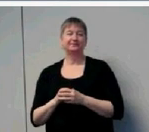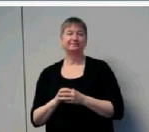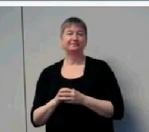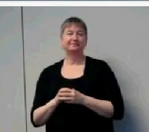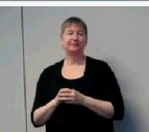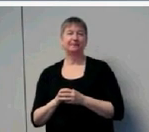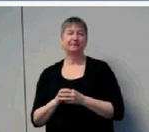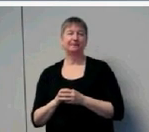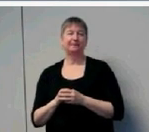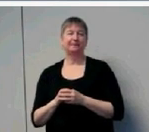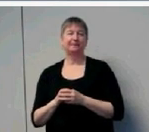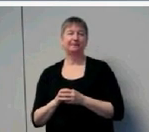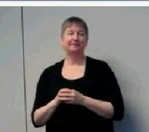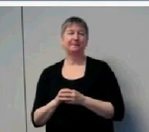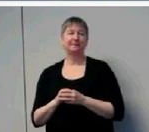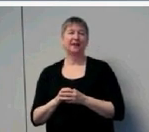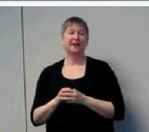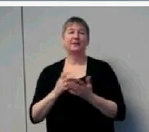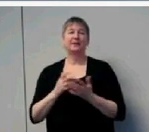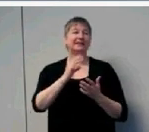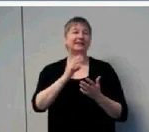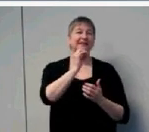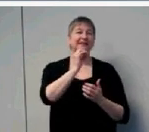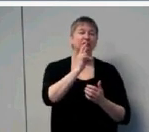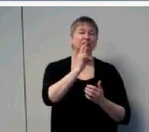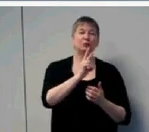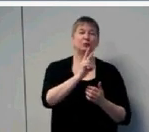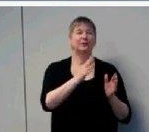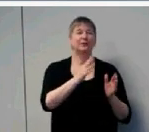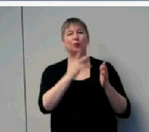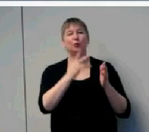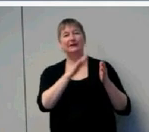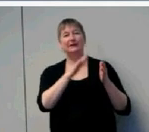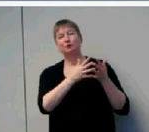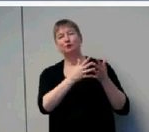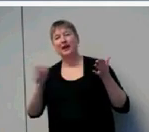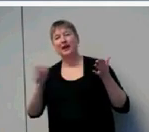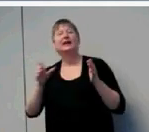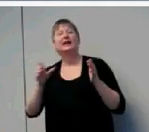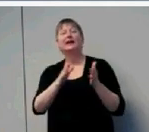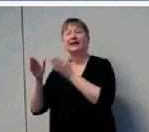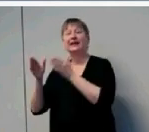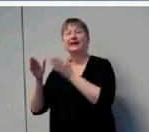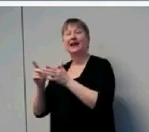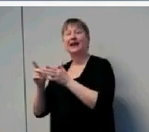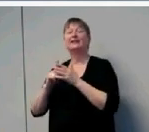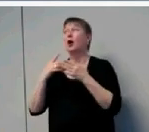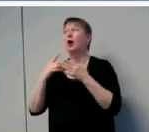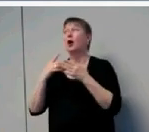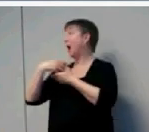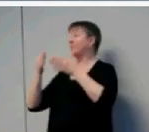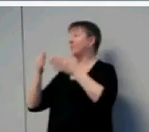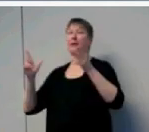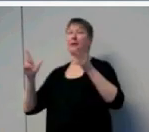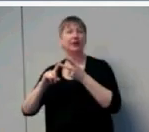notice in that zero to two, it's really spread. And the same was true for public and for daycare. So it's